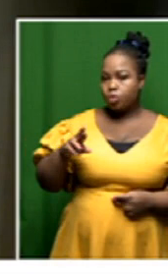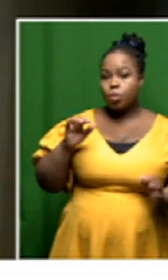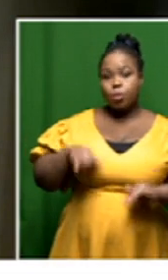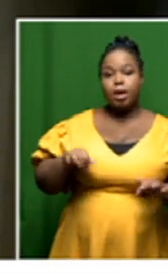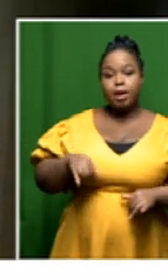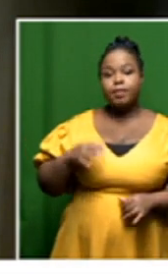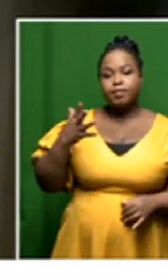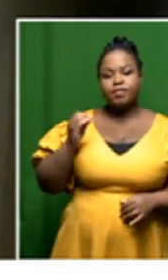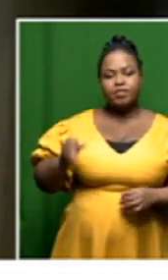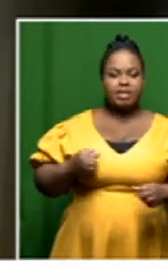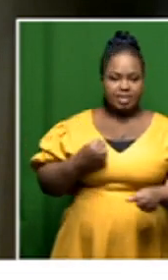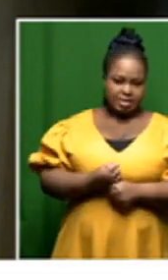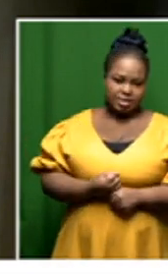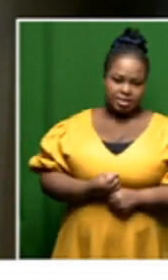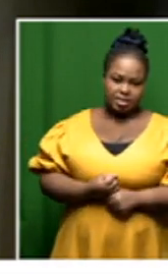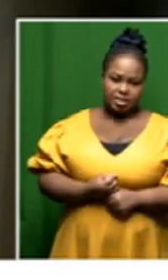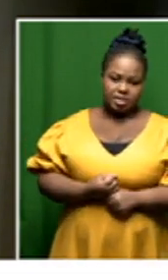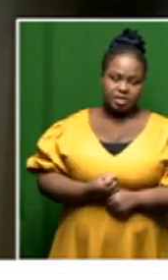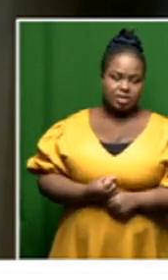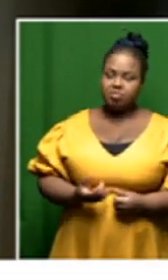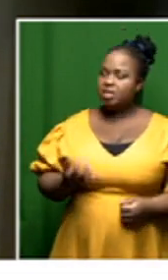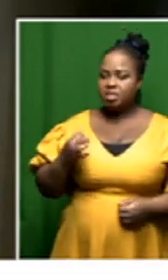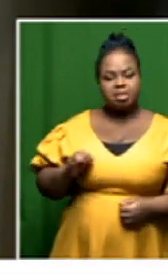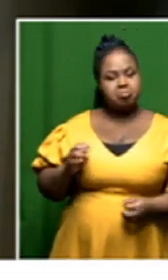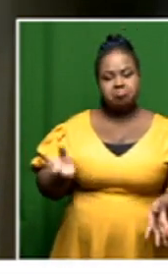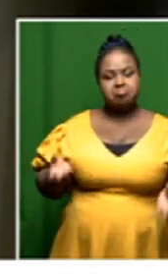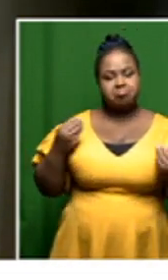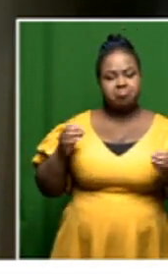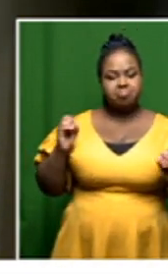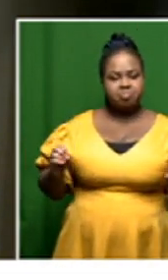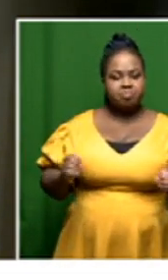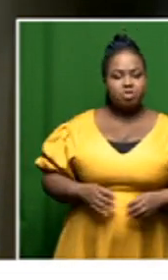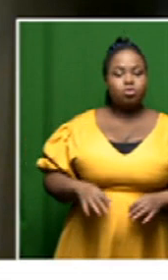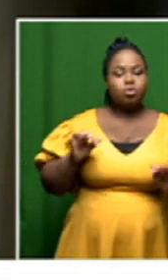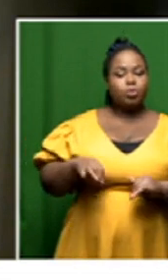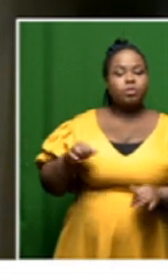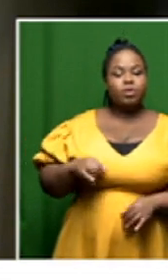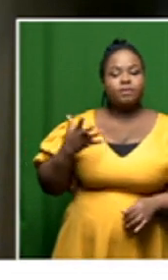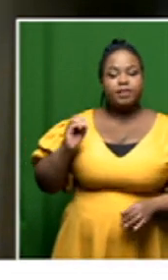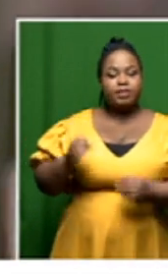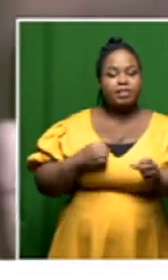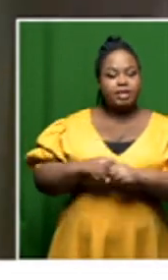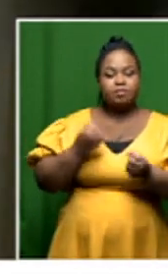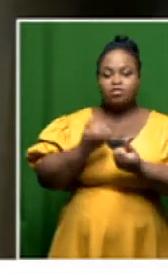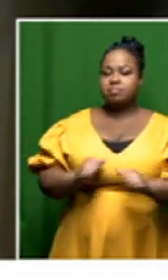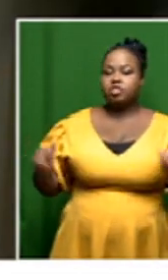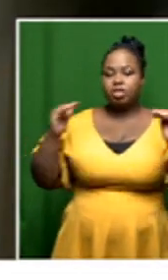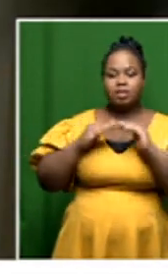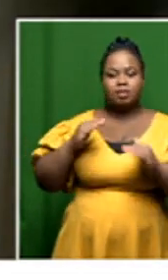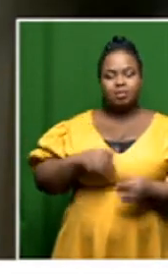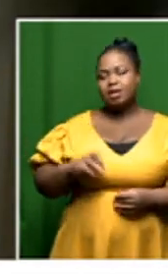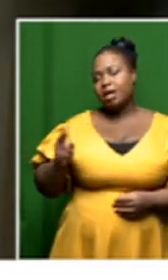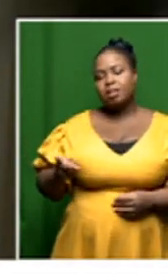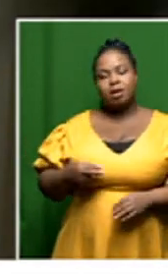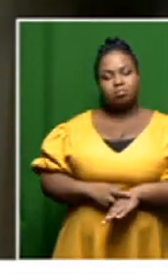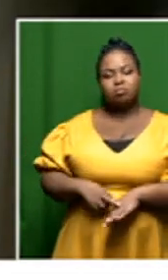sakina 50 years and still nothing happened she waited 50 years for justice part of those years were